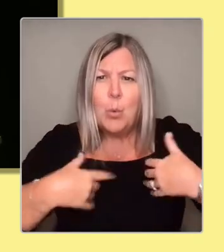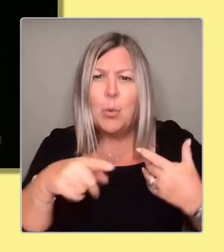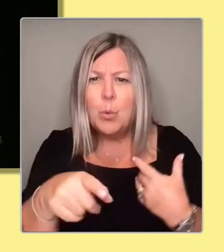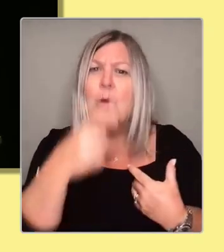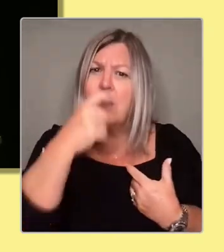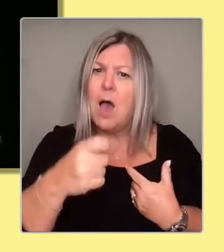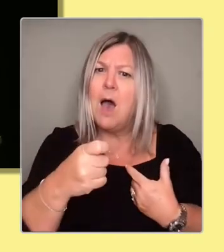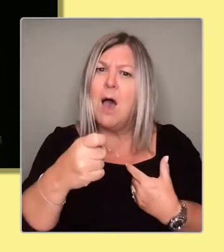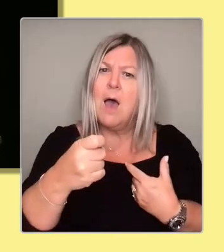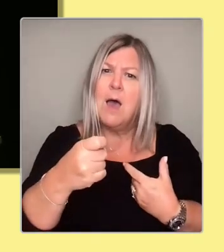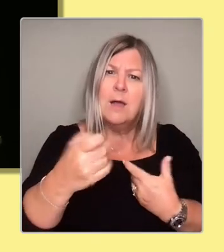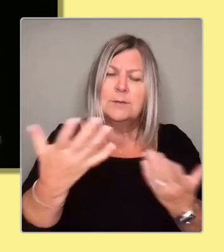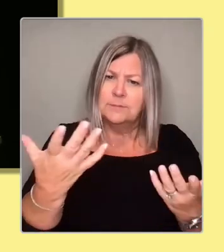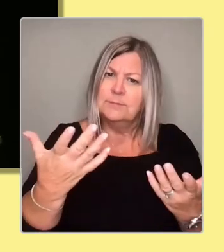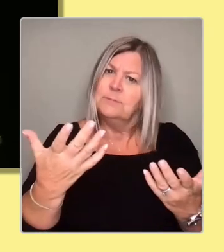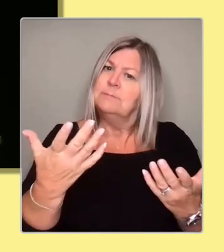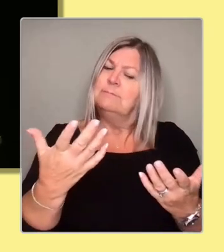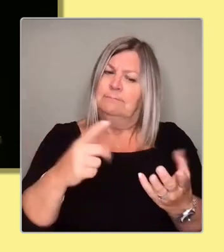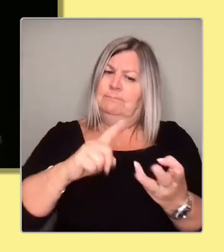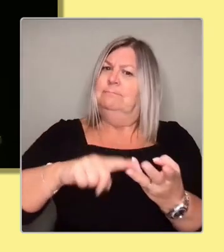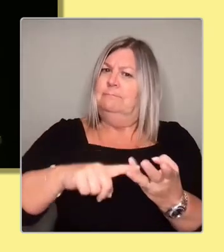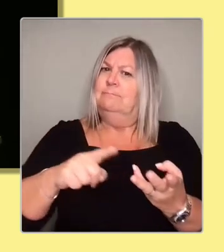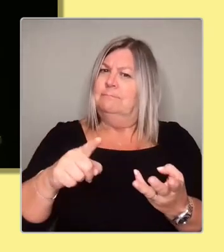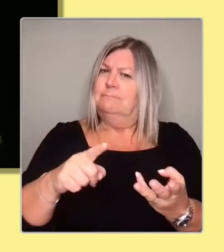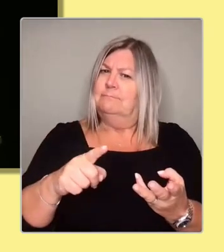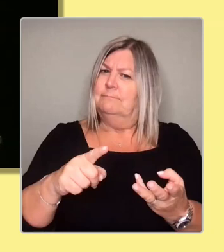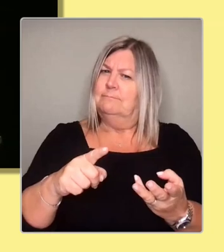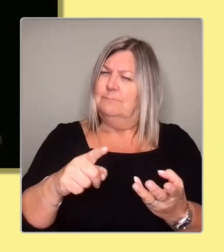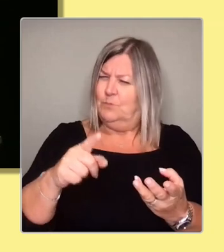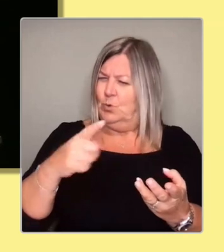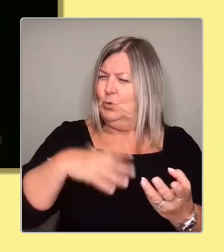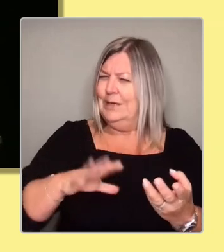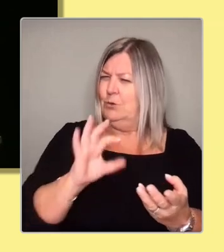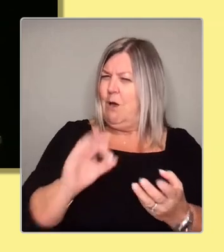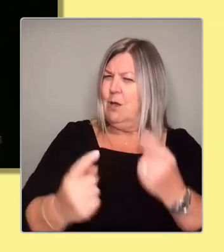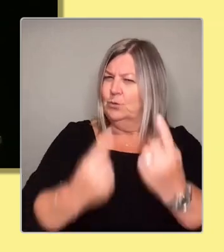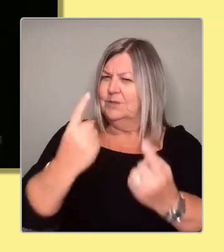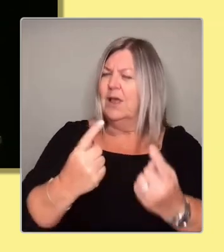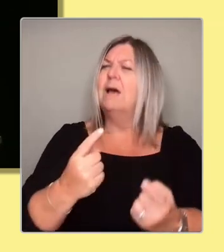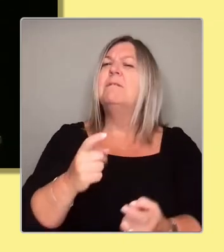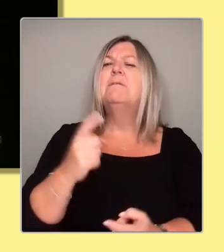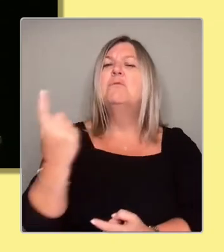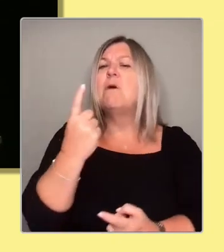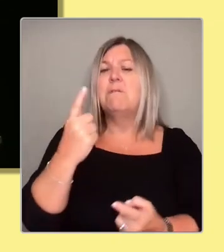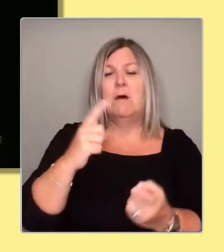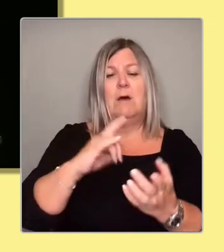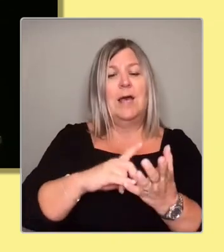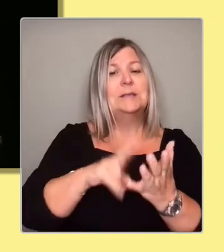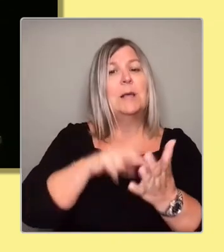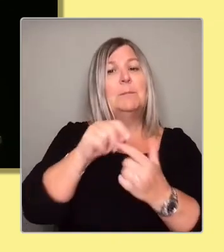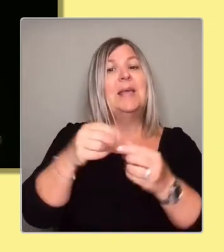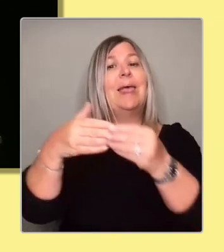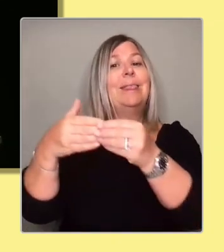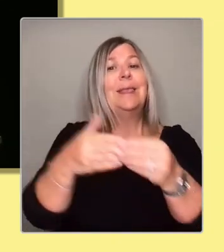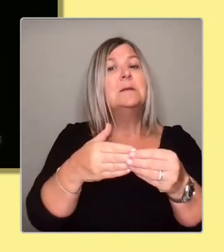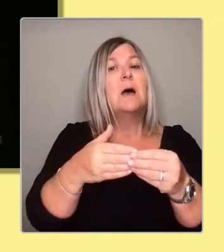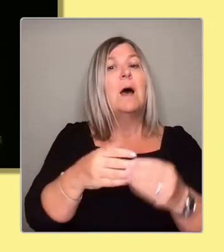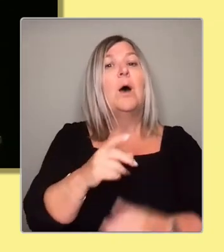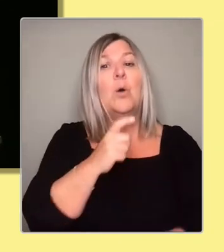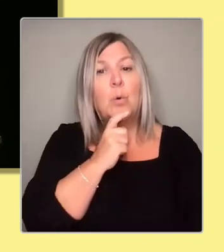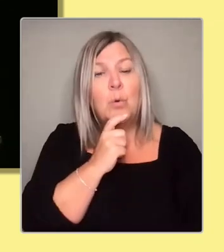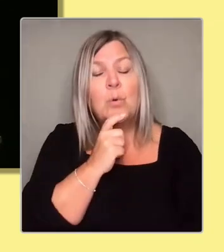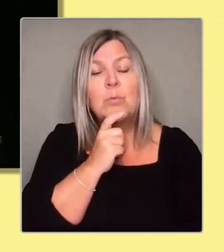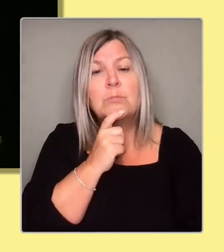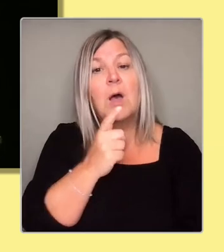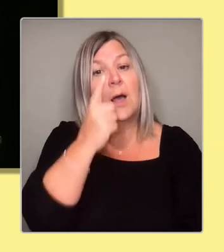you have to ask yourself. Whoever the next leader of the SNP is, can they keep the support that we have, particularly amongst